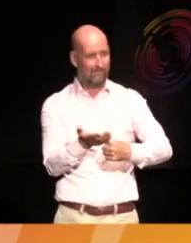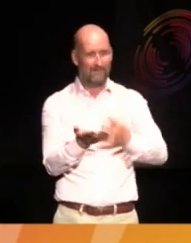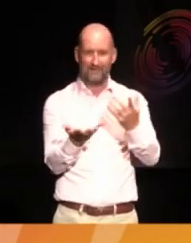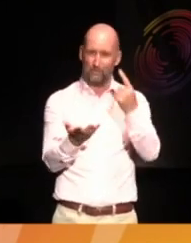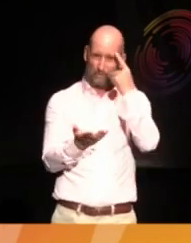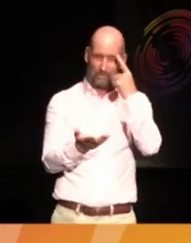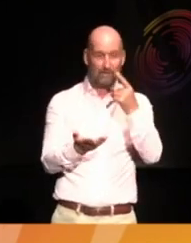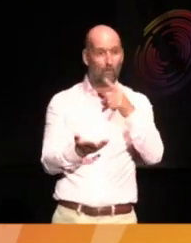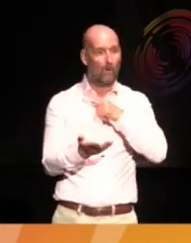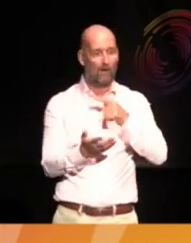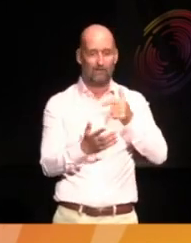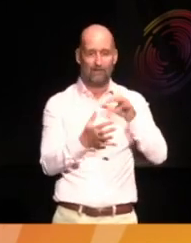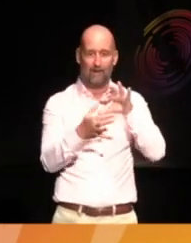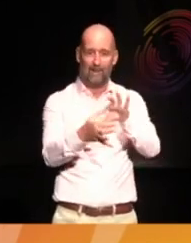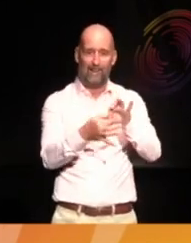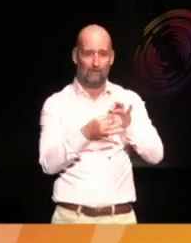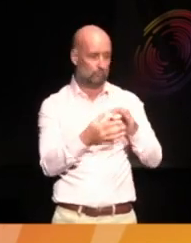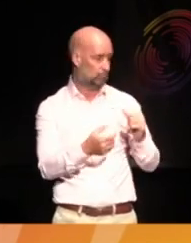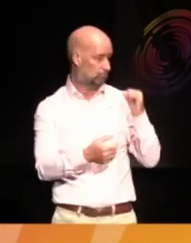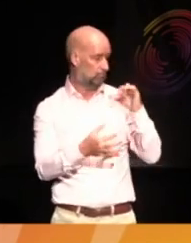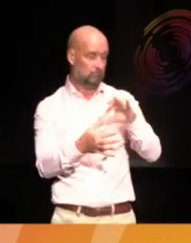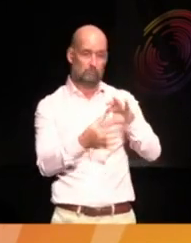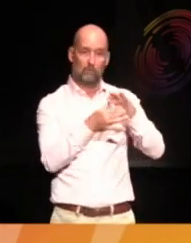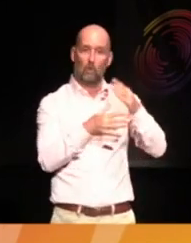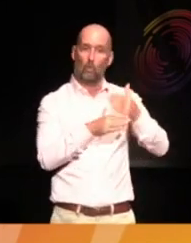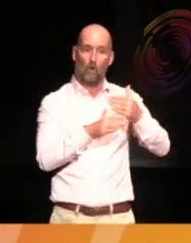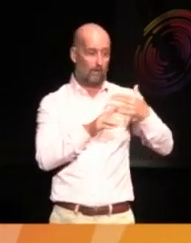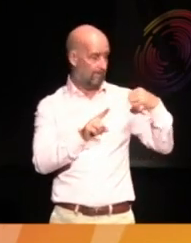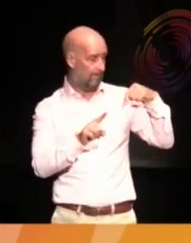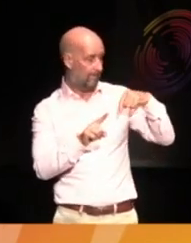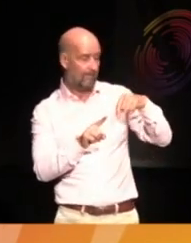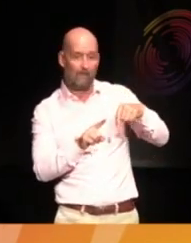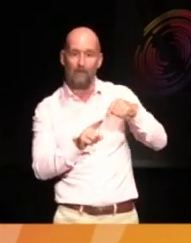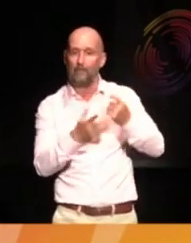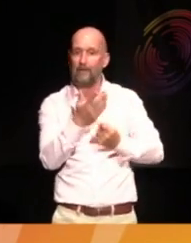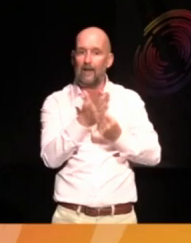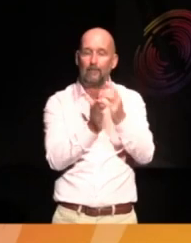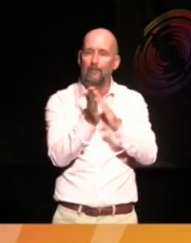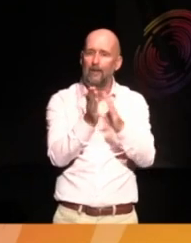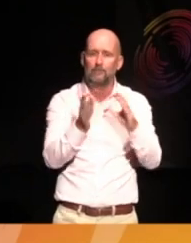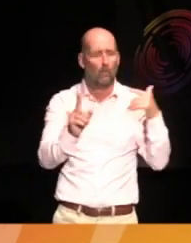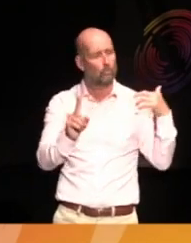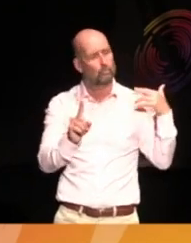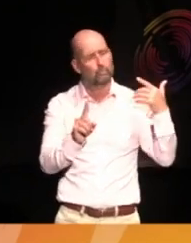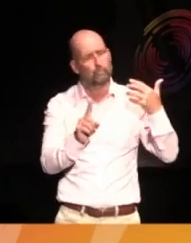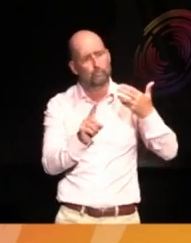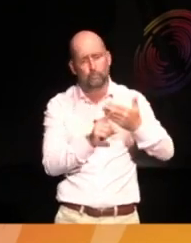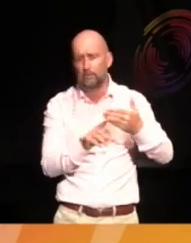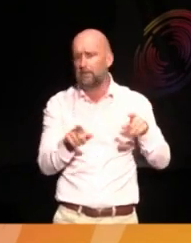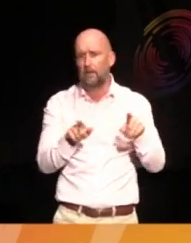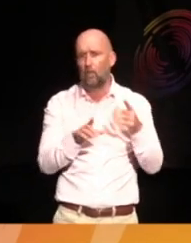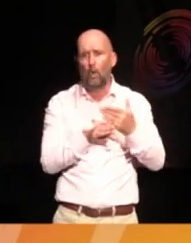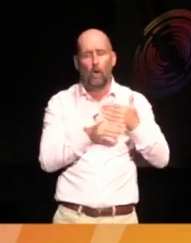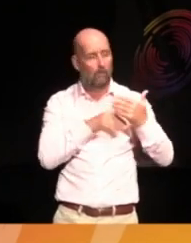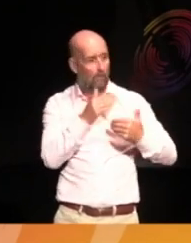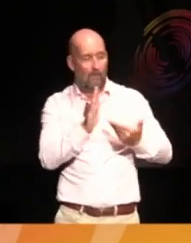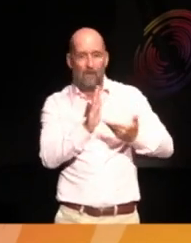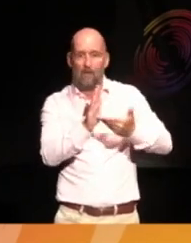this is building on work that's actually been happening in Manchester for a long time. So,